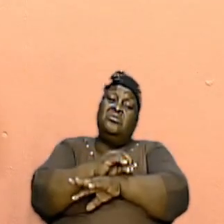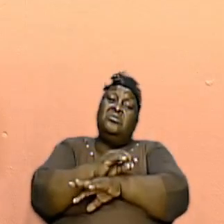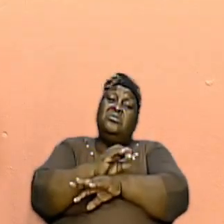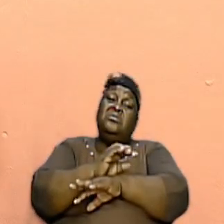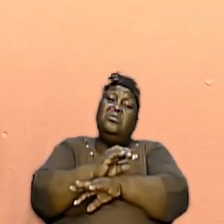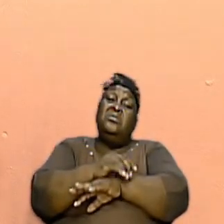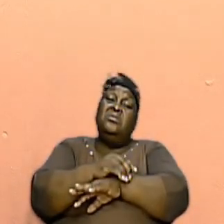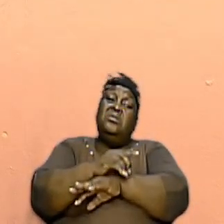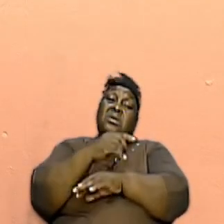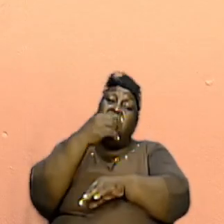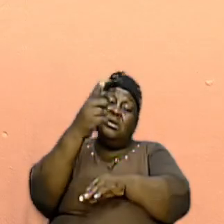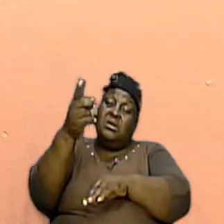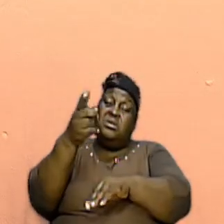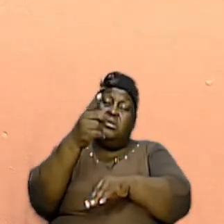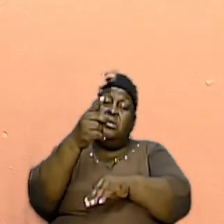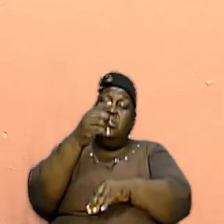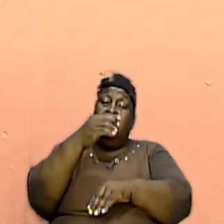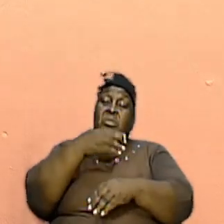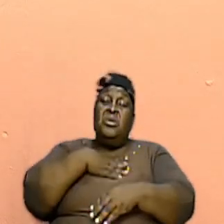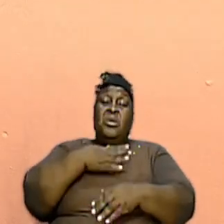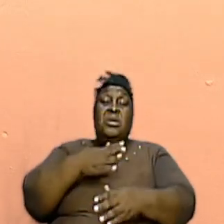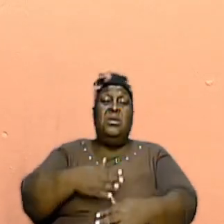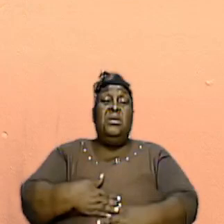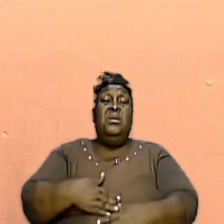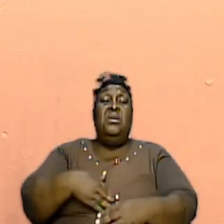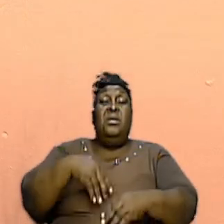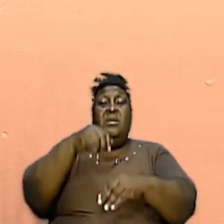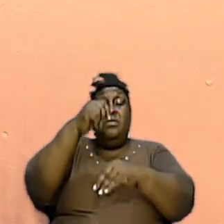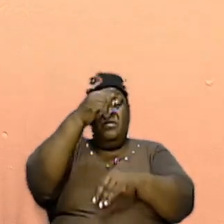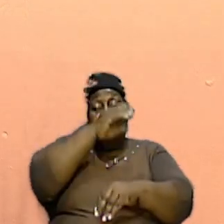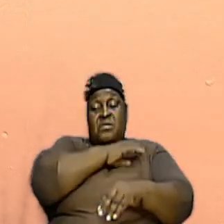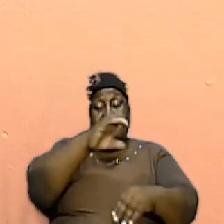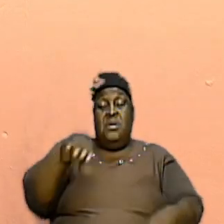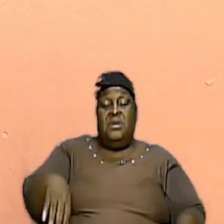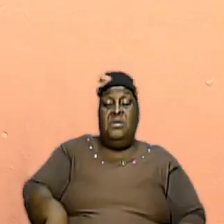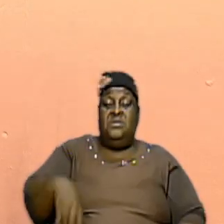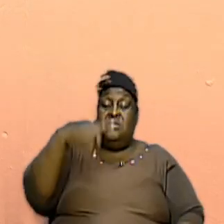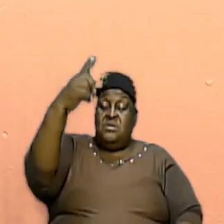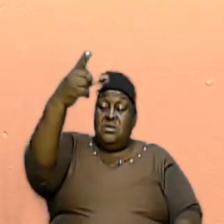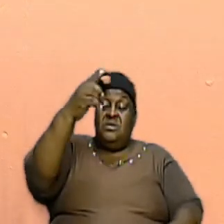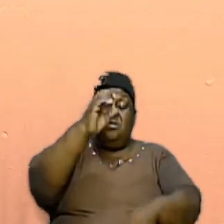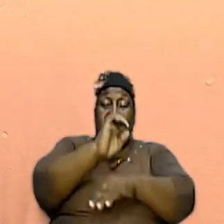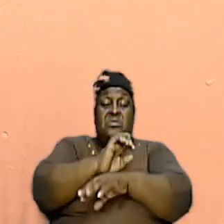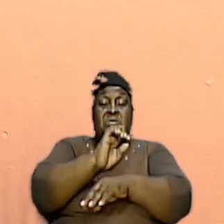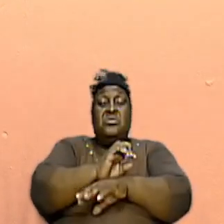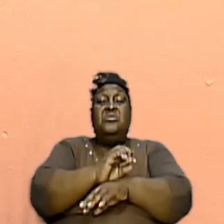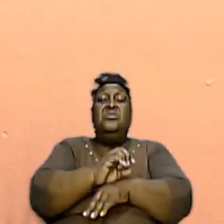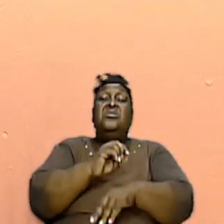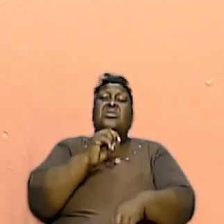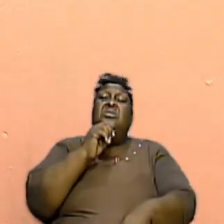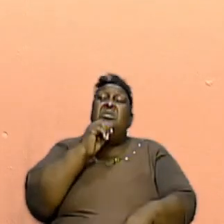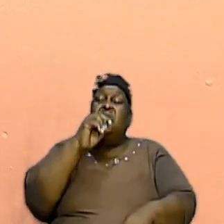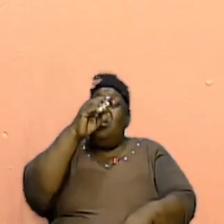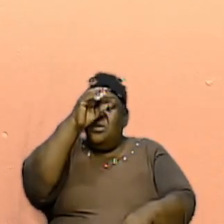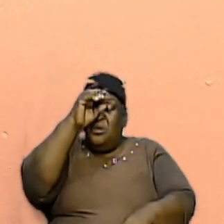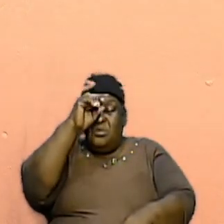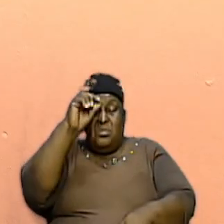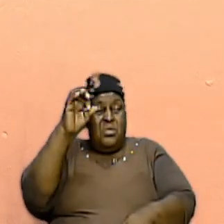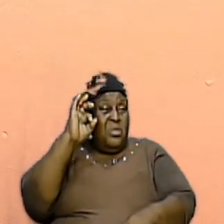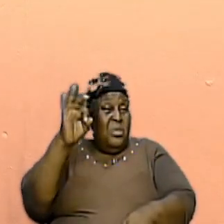his body the body of Christ it is his church not brother daily church